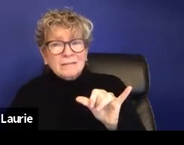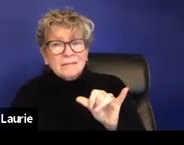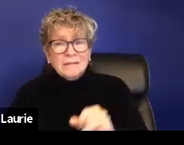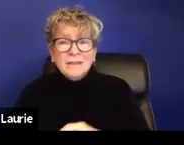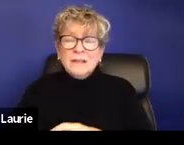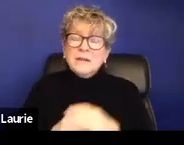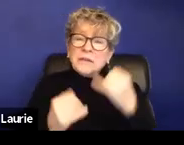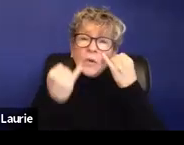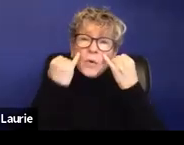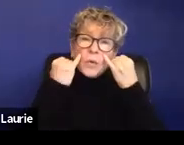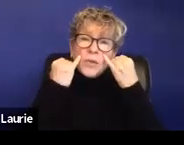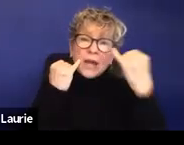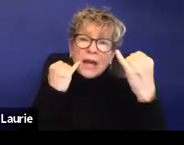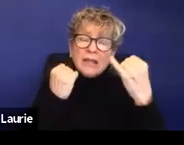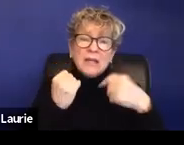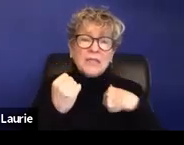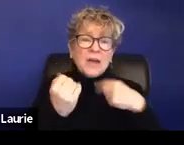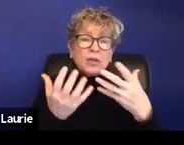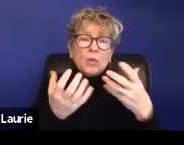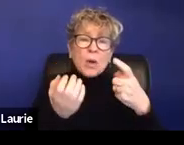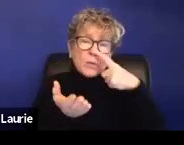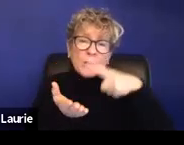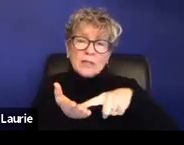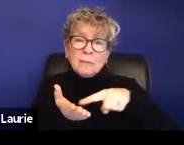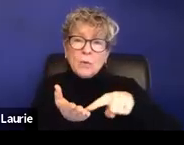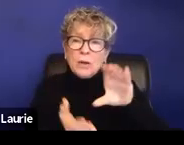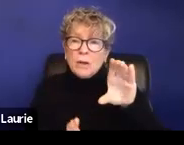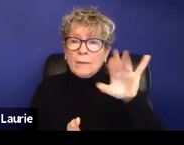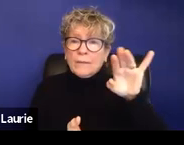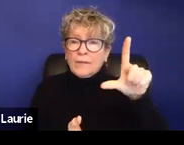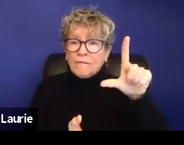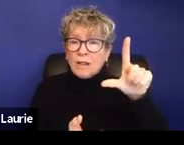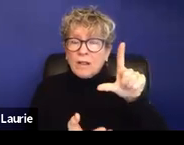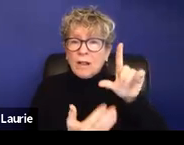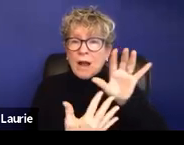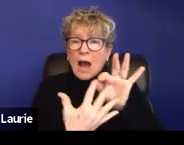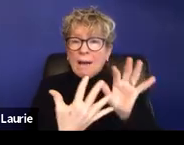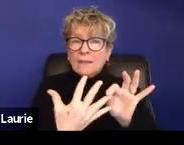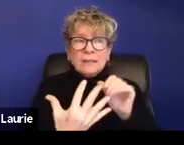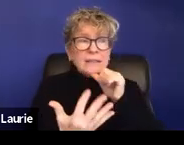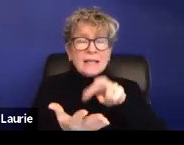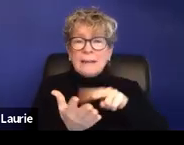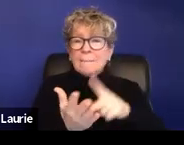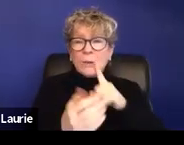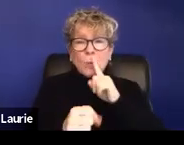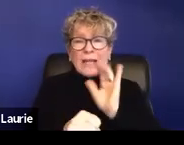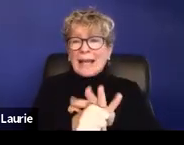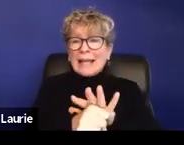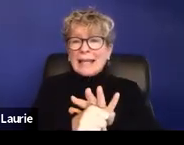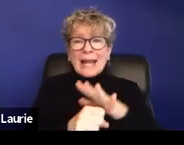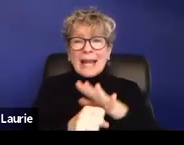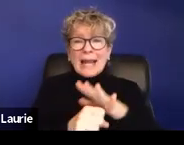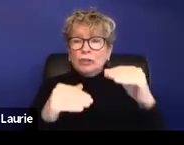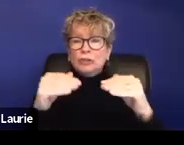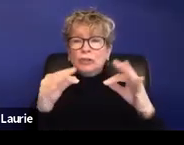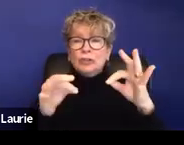exploring all these civil legal options is not that we are guaranteeing justice for the survivors. We're just giving